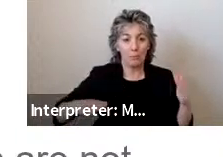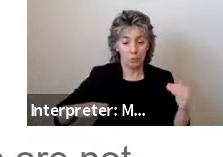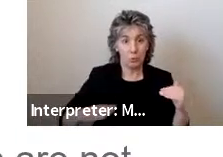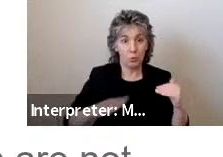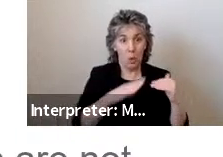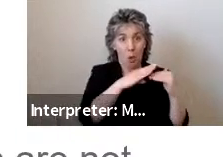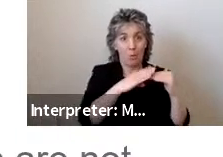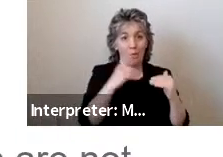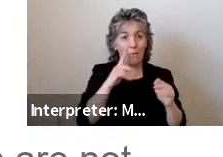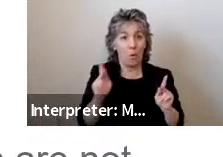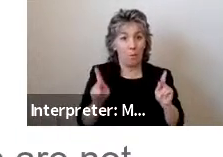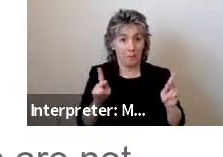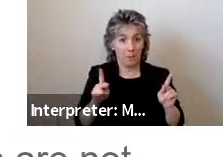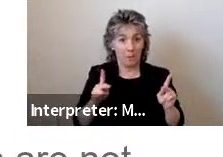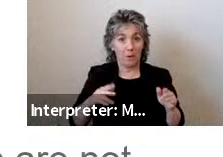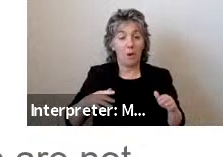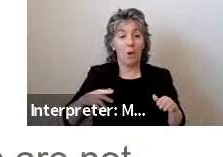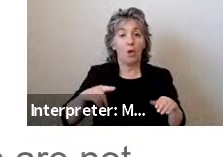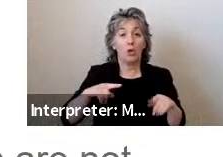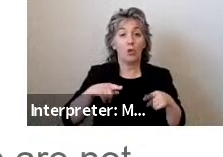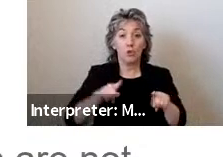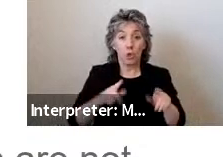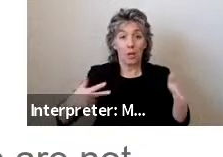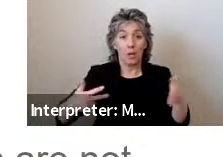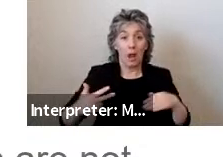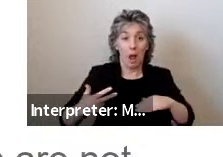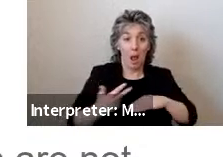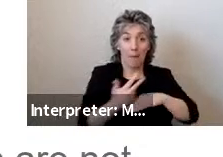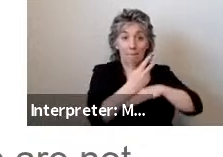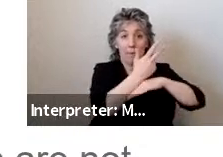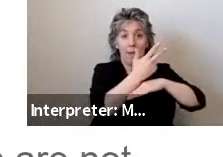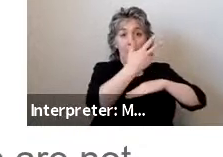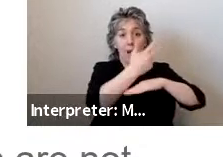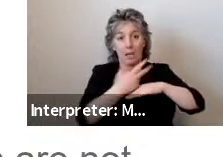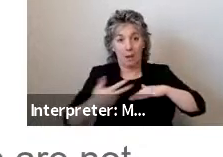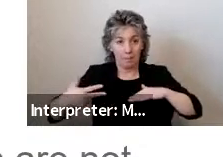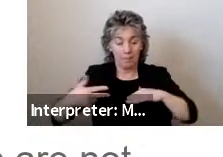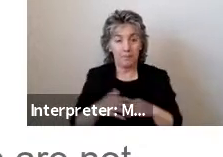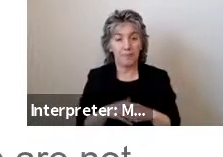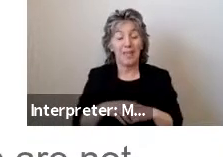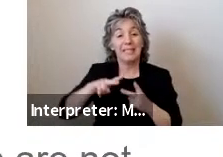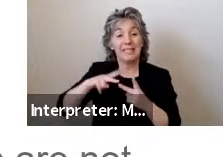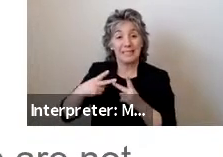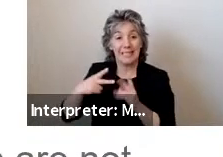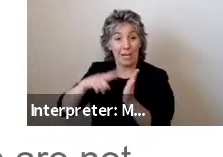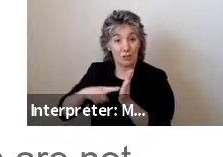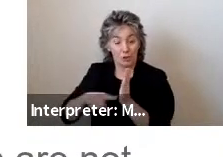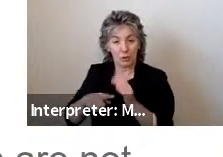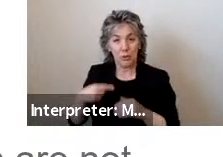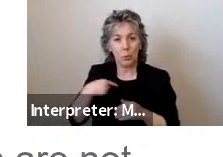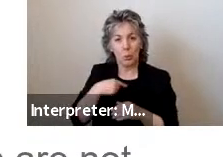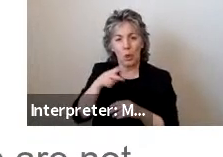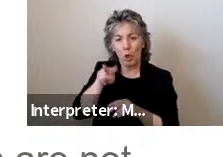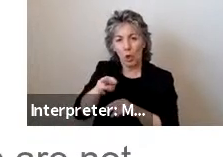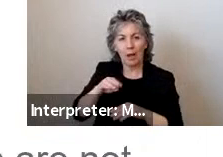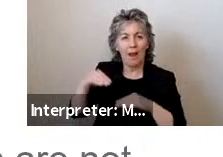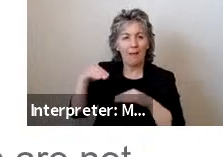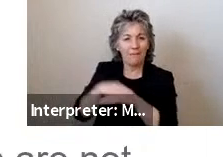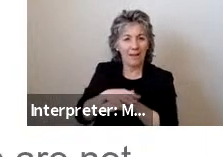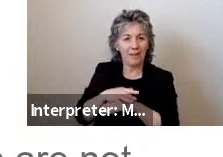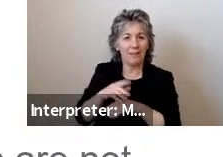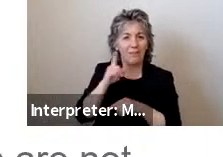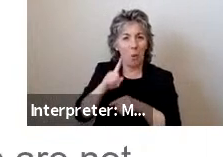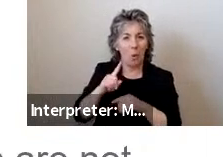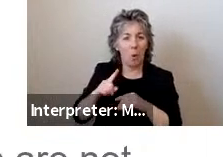during ramp ascent and descent. In the second study, we investigated the effects of different multi